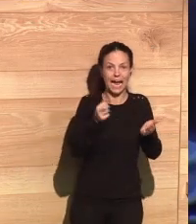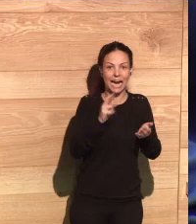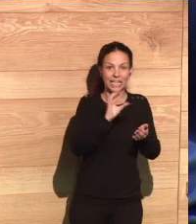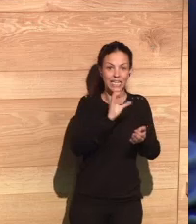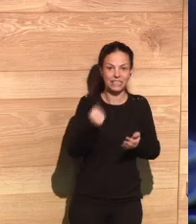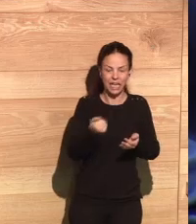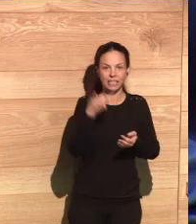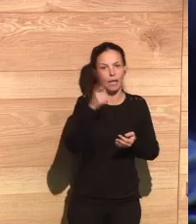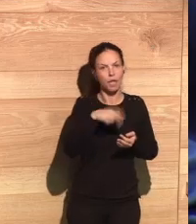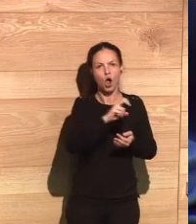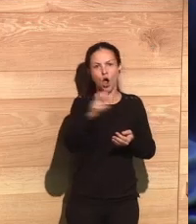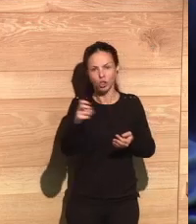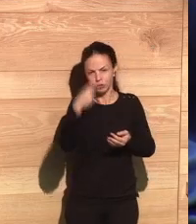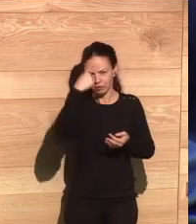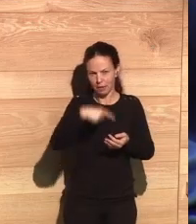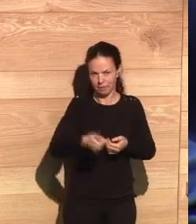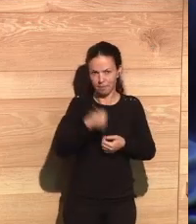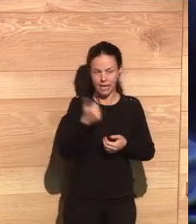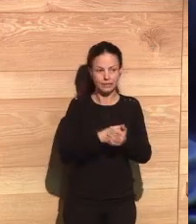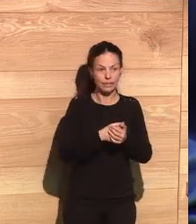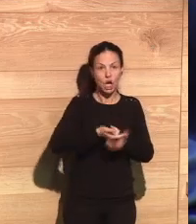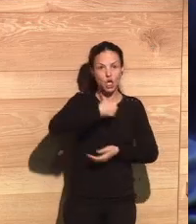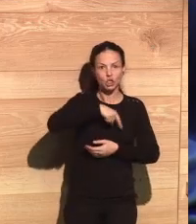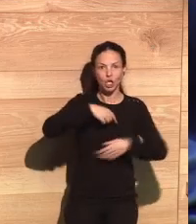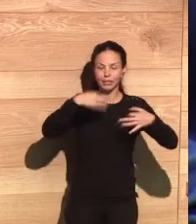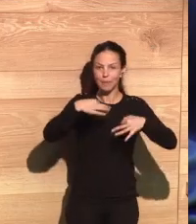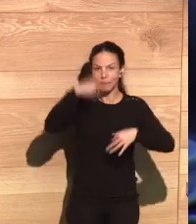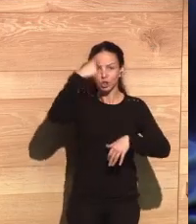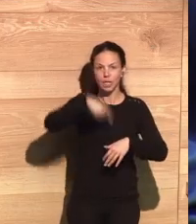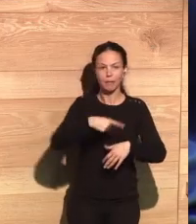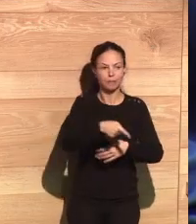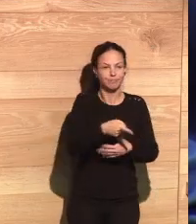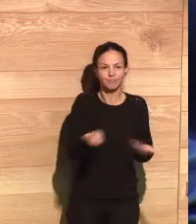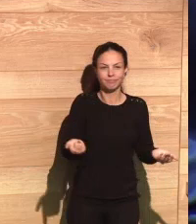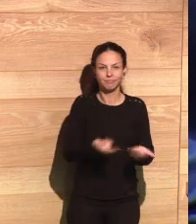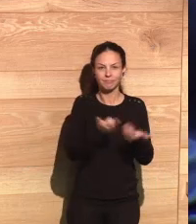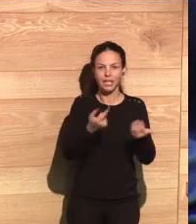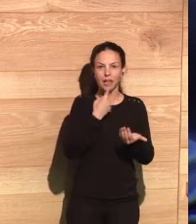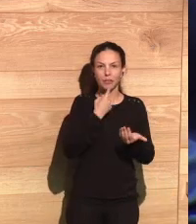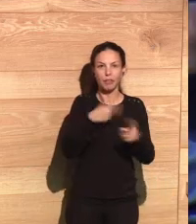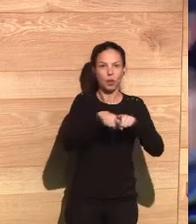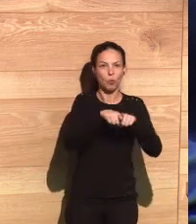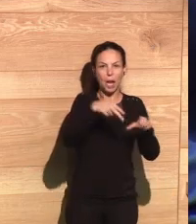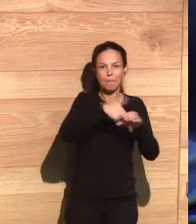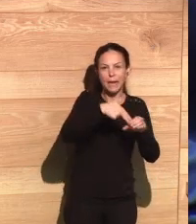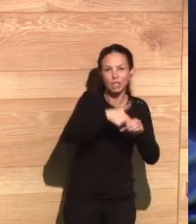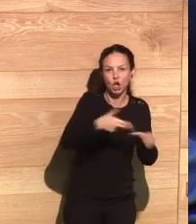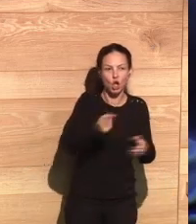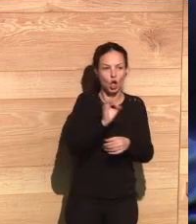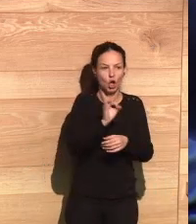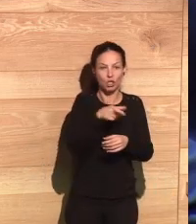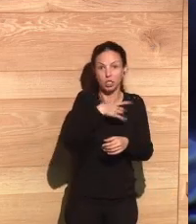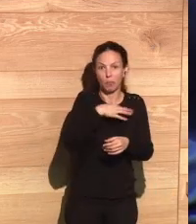of data. I think that the report and Carina and Carissa have also dealt with this.